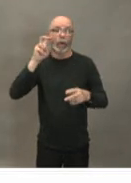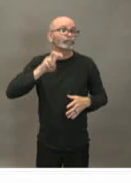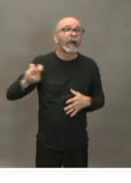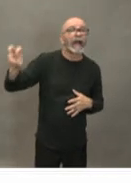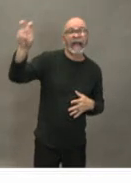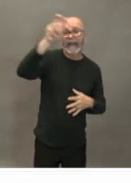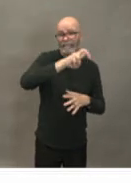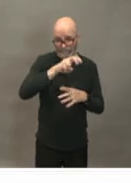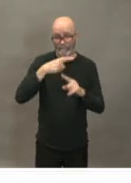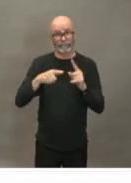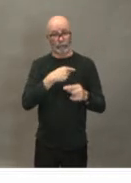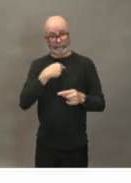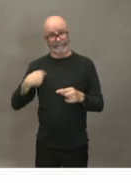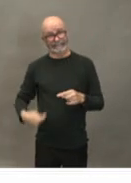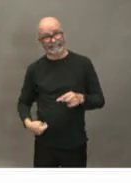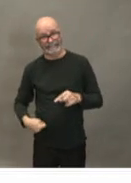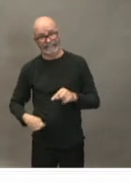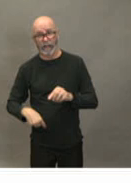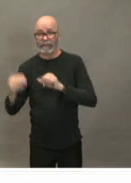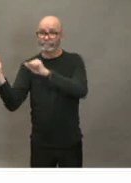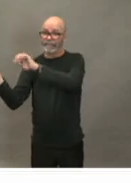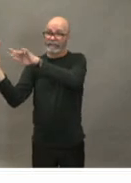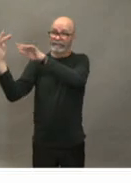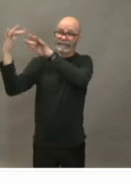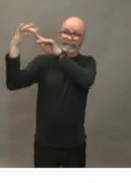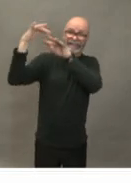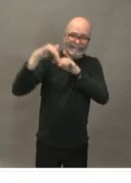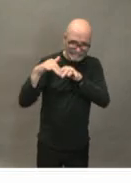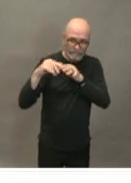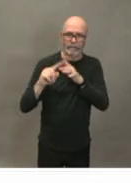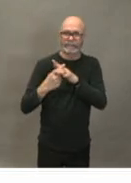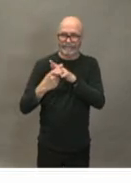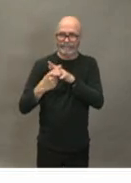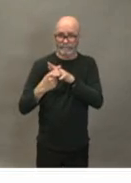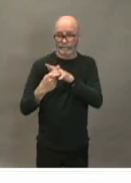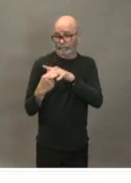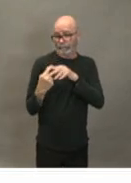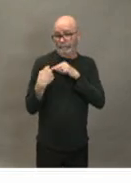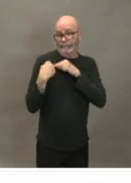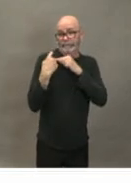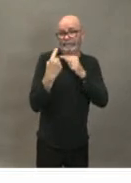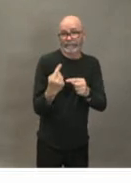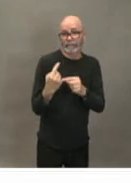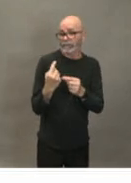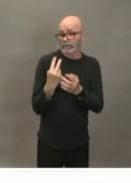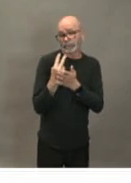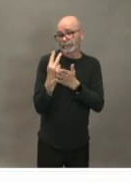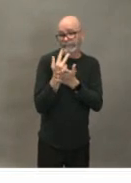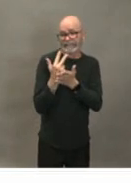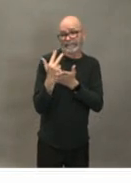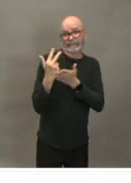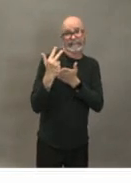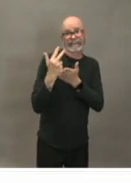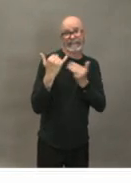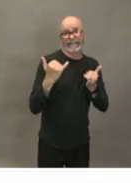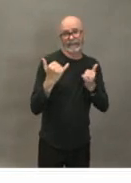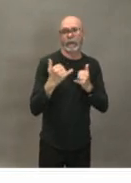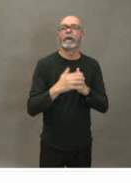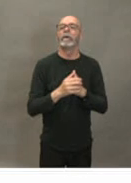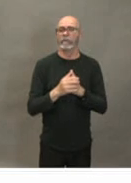seen in the last couple of weeks two or three weeks and even more so in the last few days